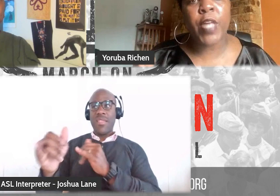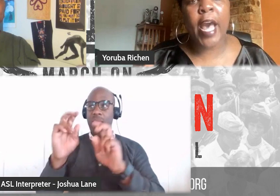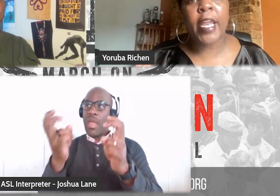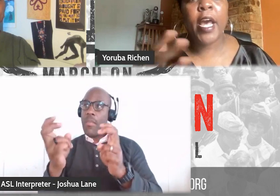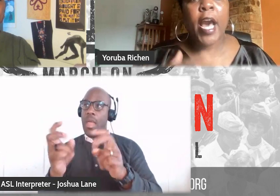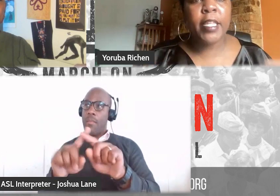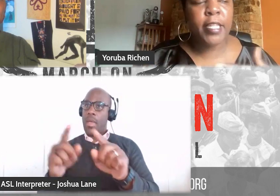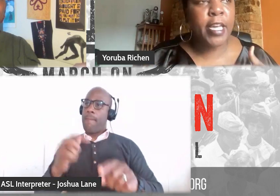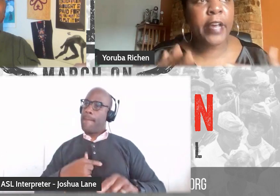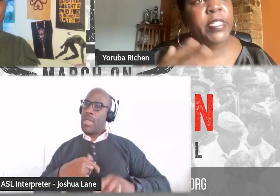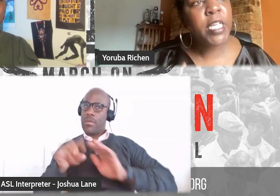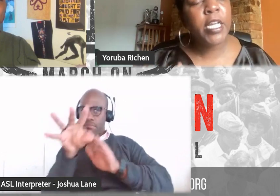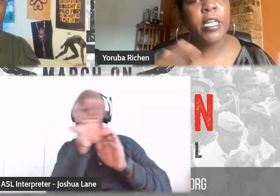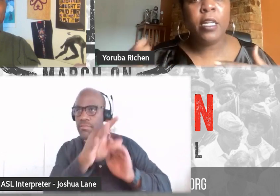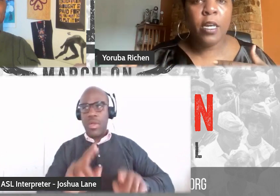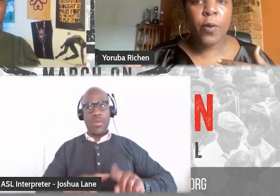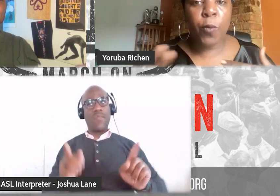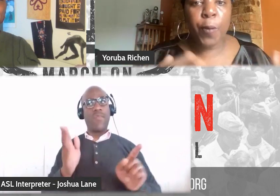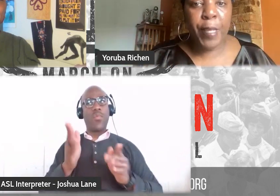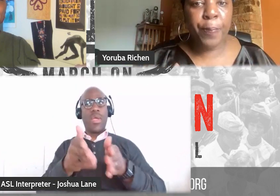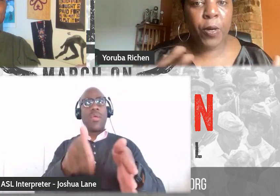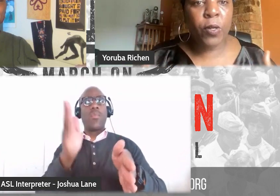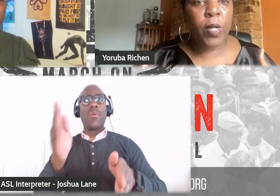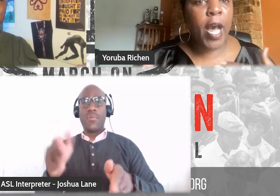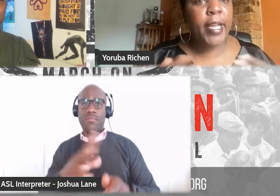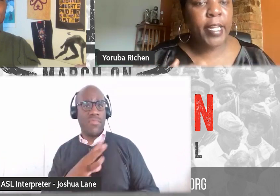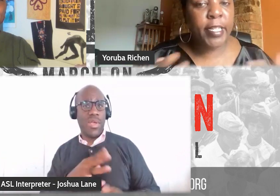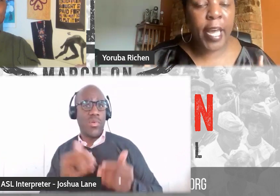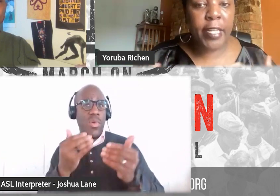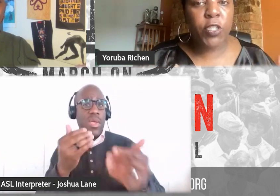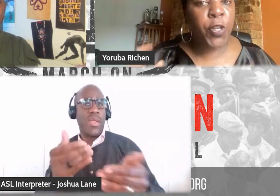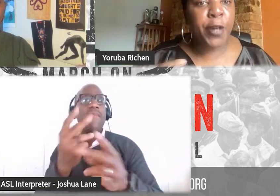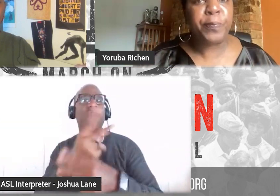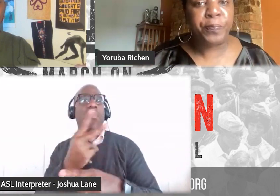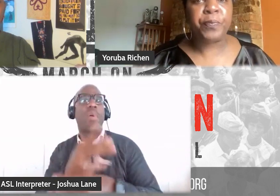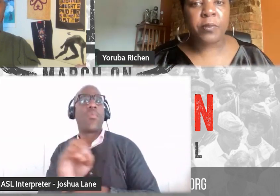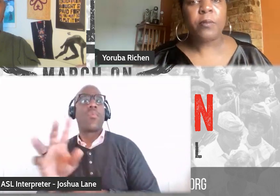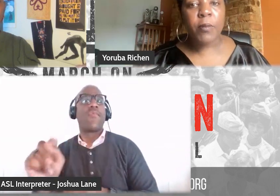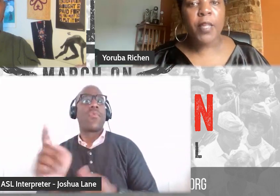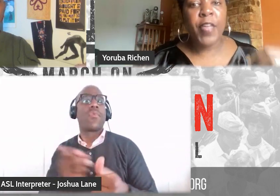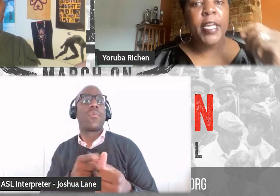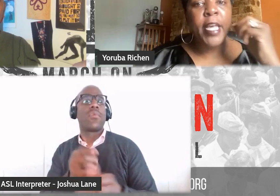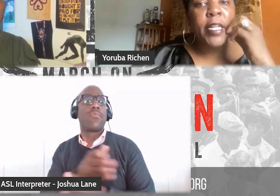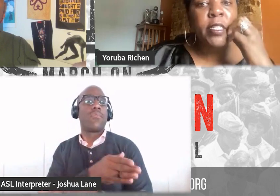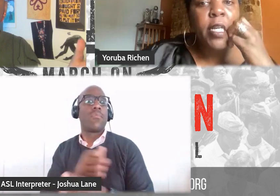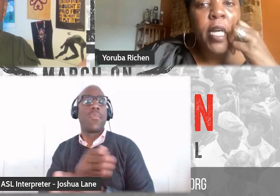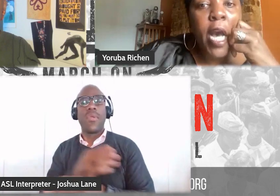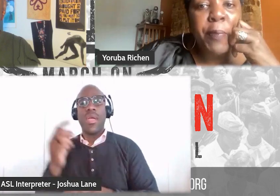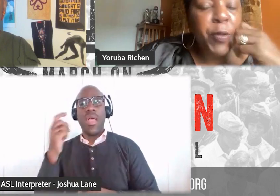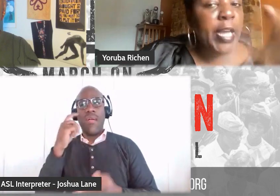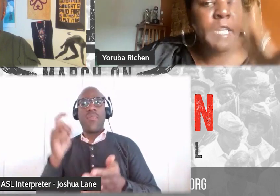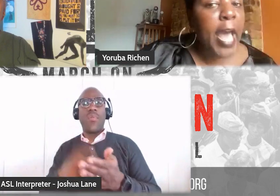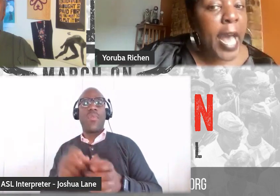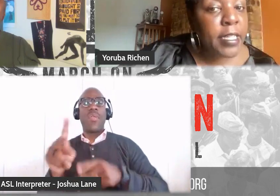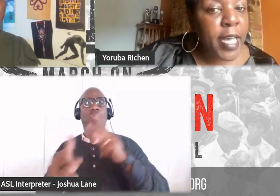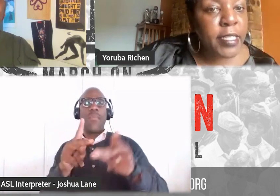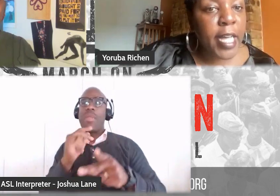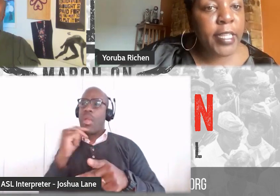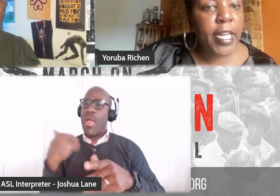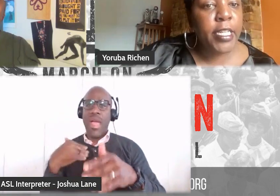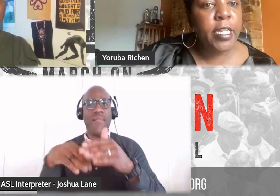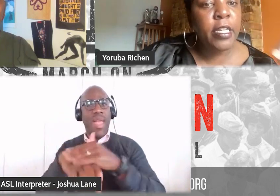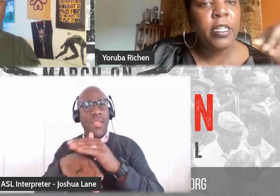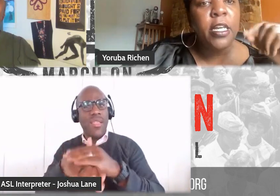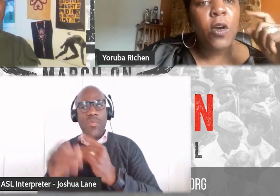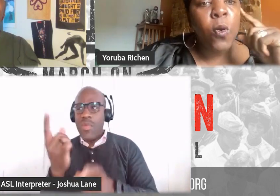you don't do that, I think I've seen where people can get, you know, they get, they're not getting the access